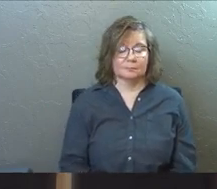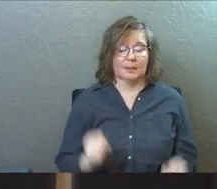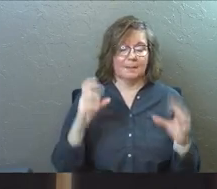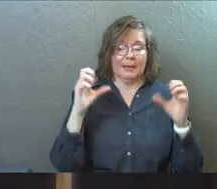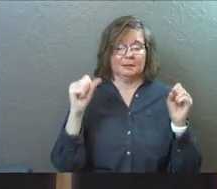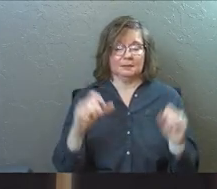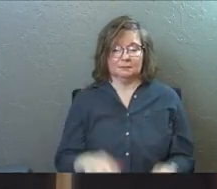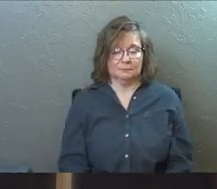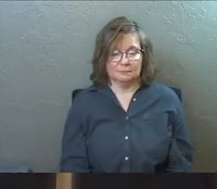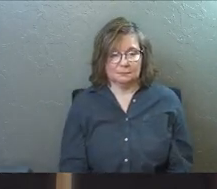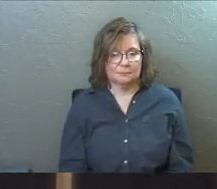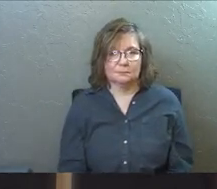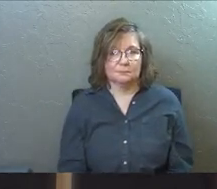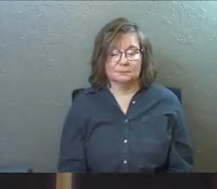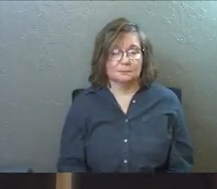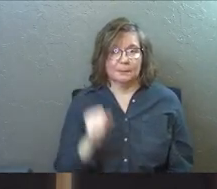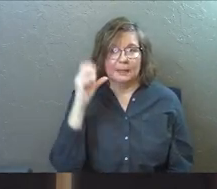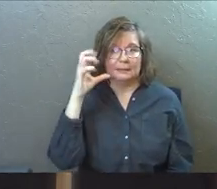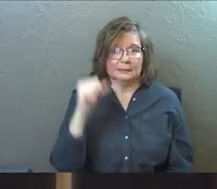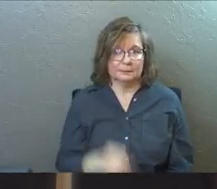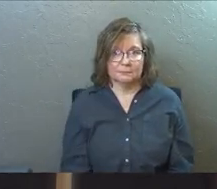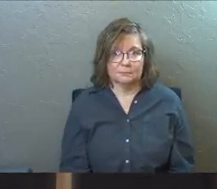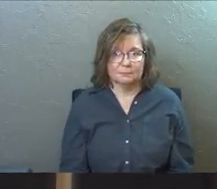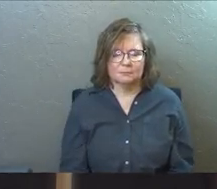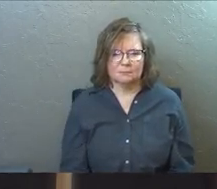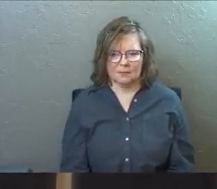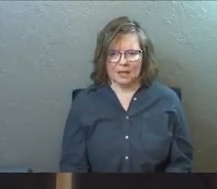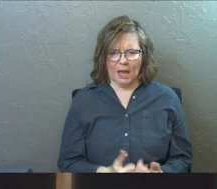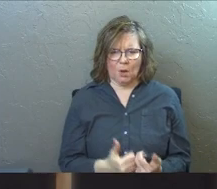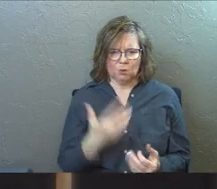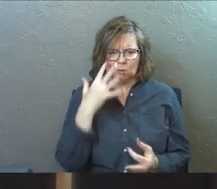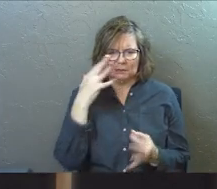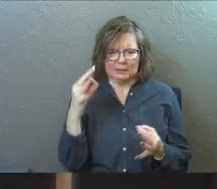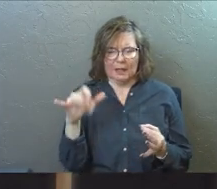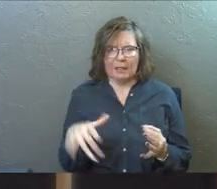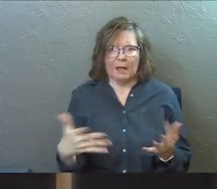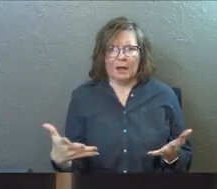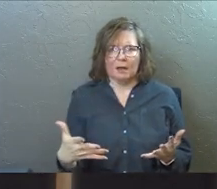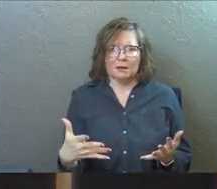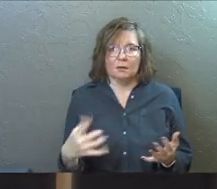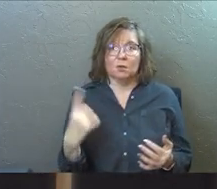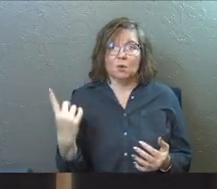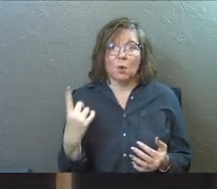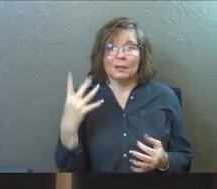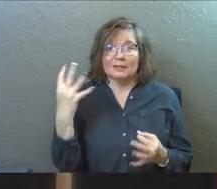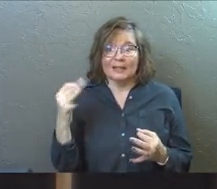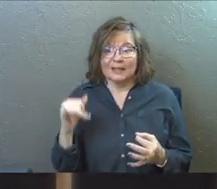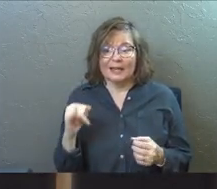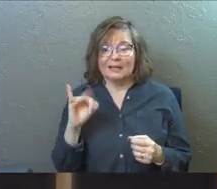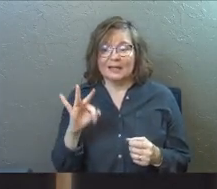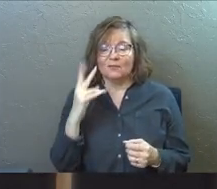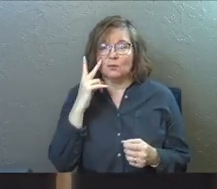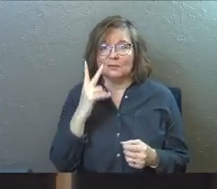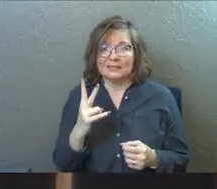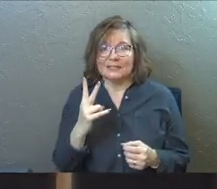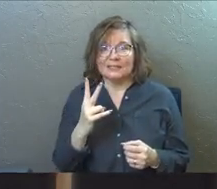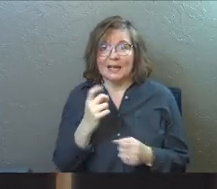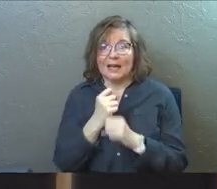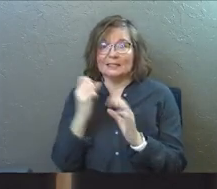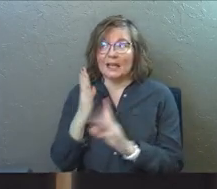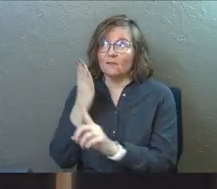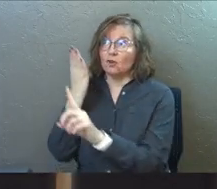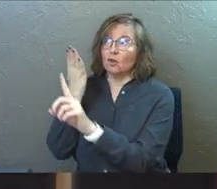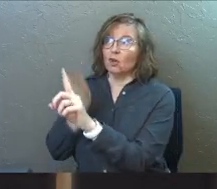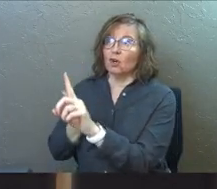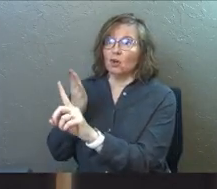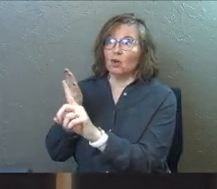Amazing. Amazing. How do you come to that place? You only come to that place when you see a Savior